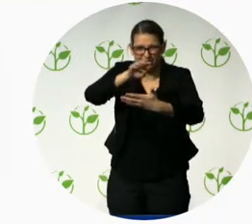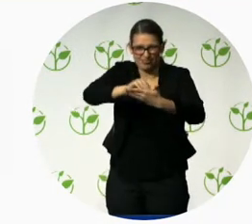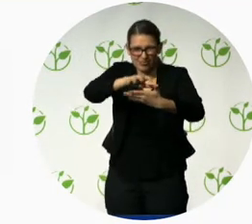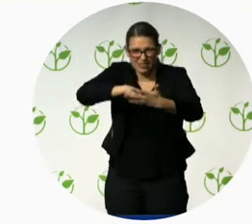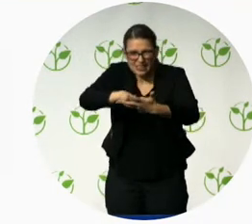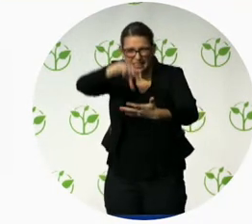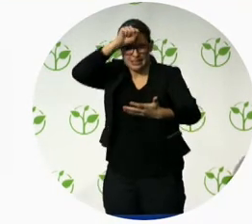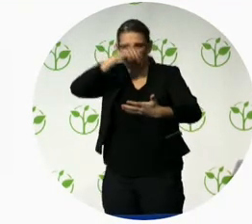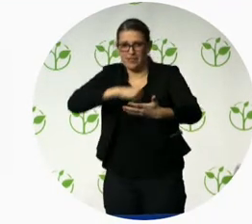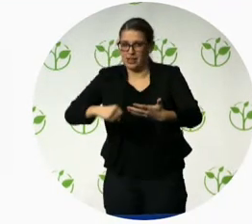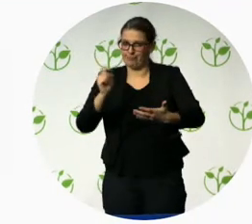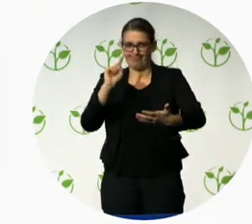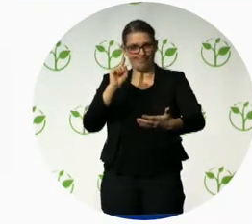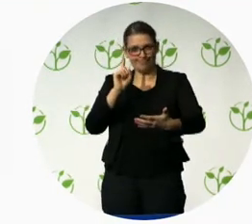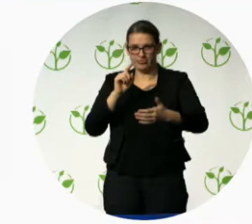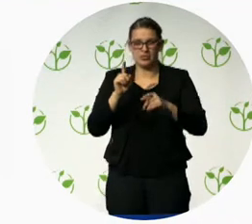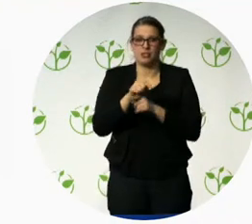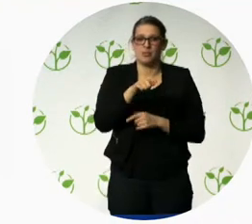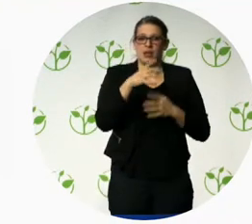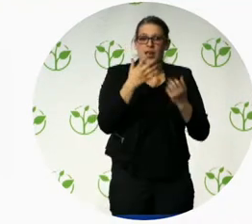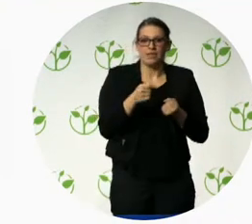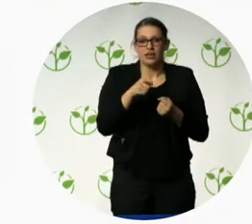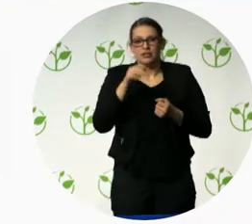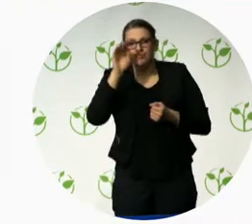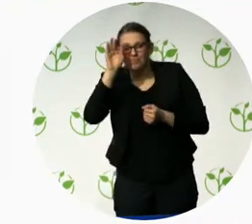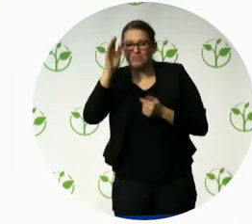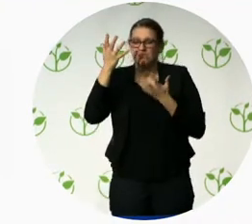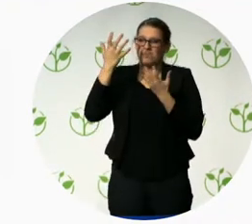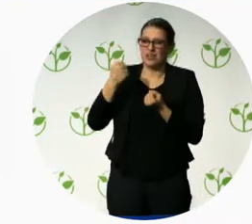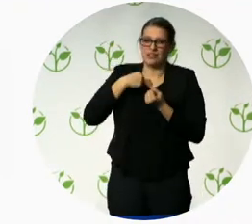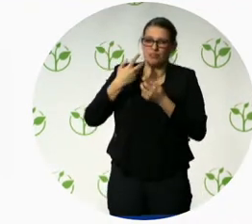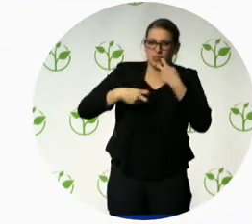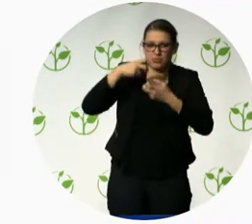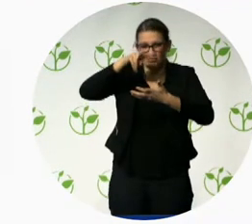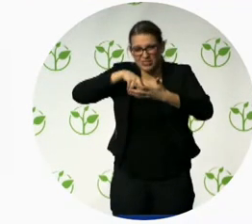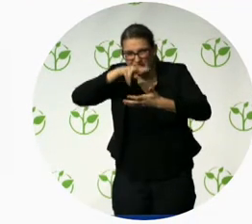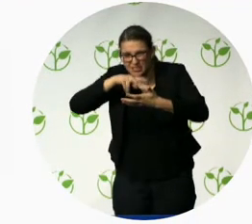towards, where every high street store has the tools available for people to go and try. Okay.